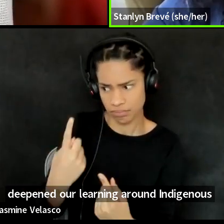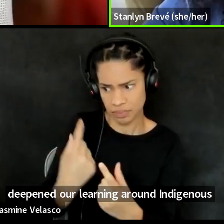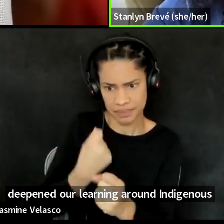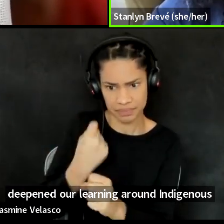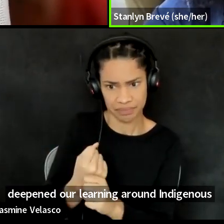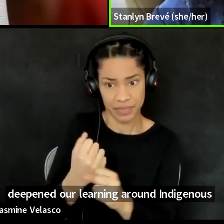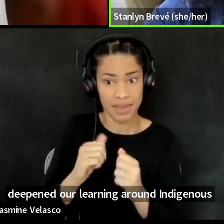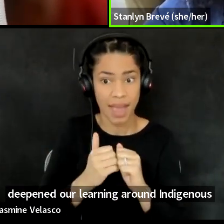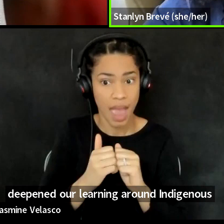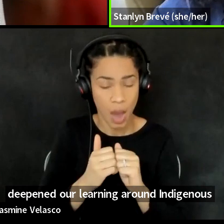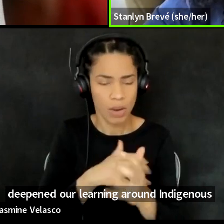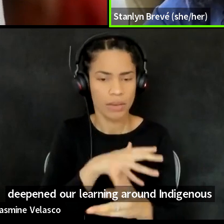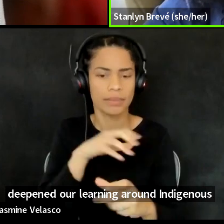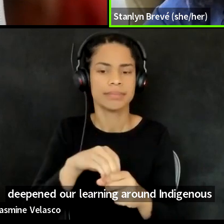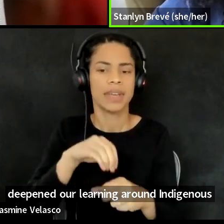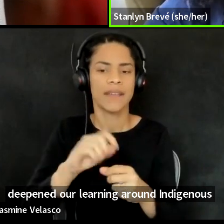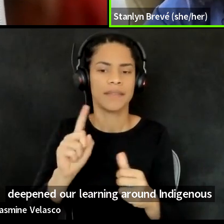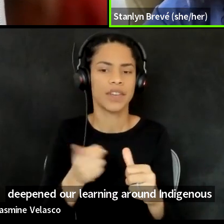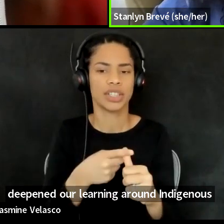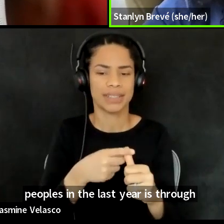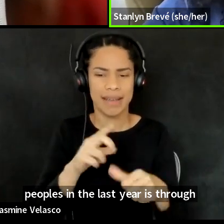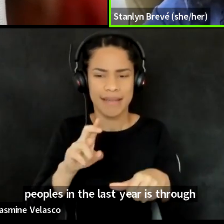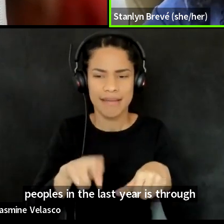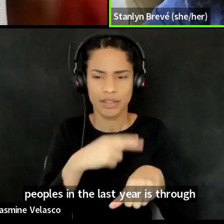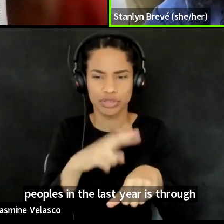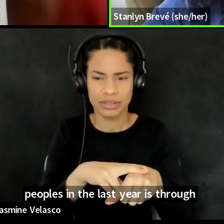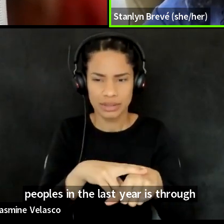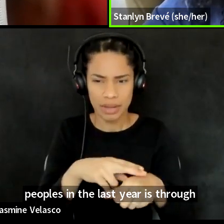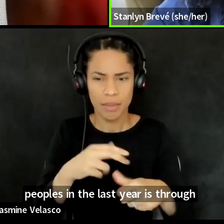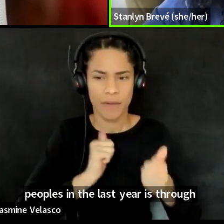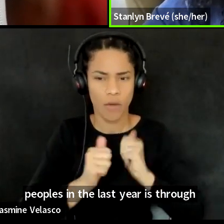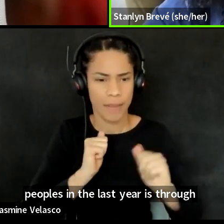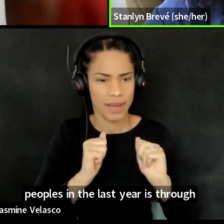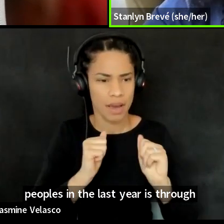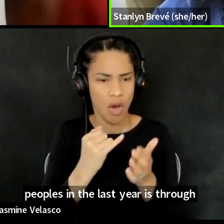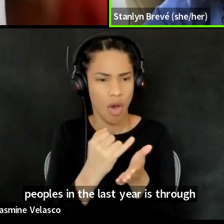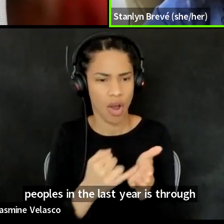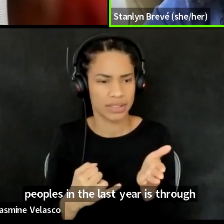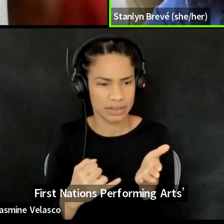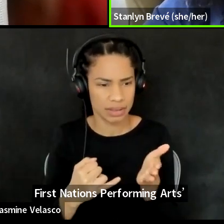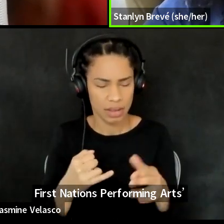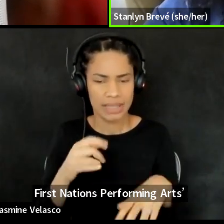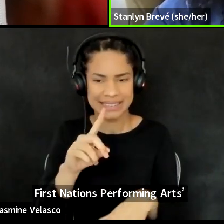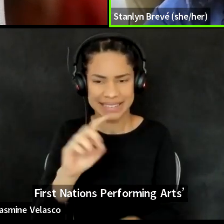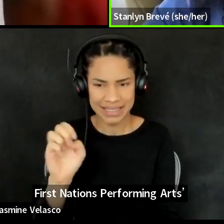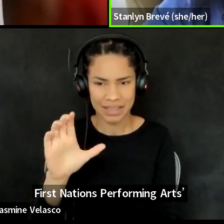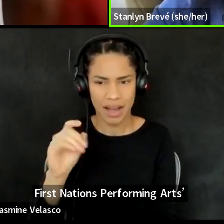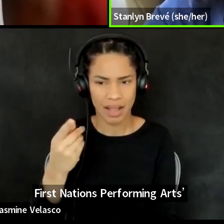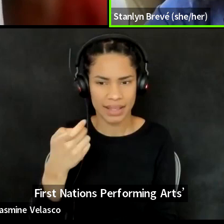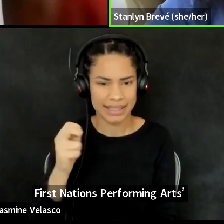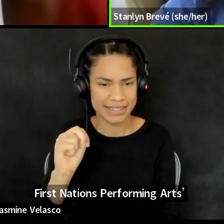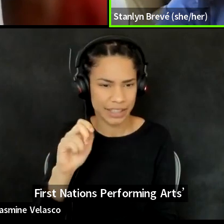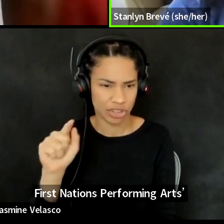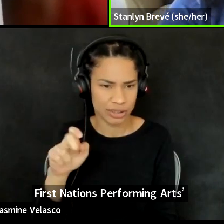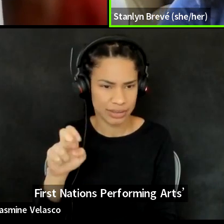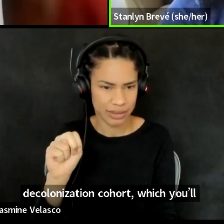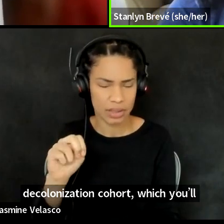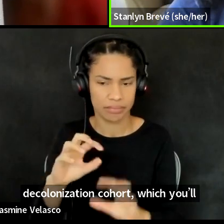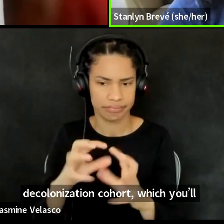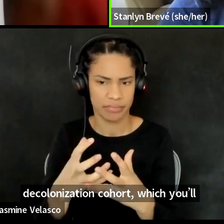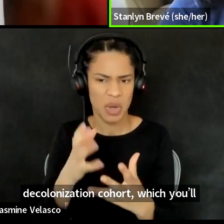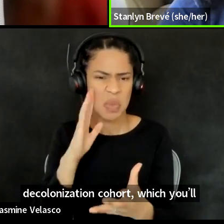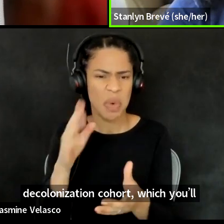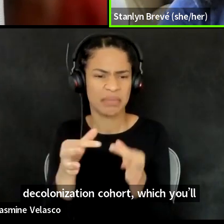in the First Nations Performing Arts Decolonization Cohort, which you'll hear more about in today's keynote,